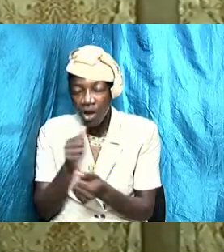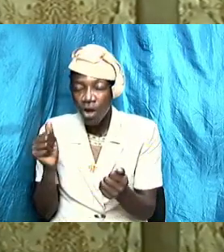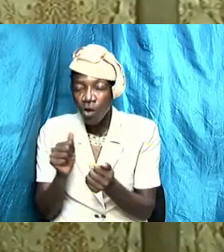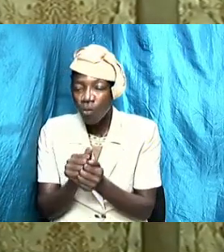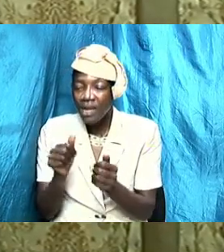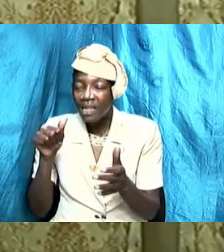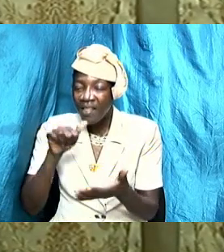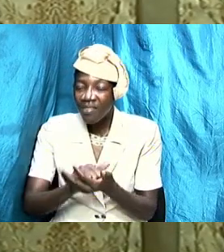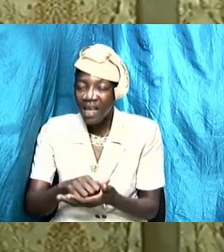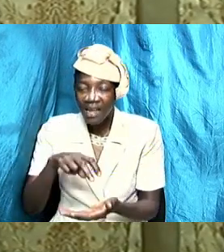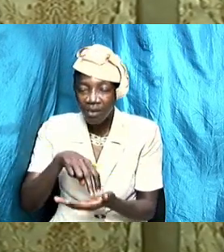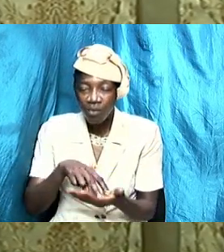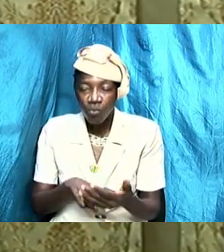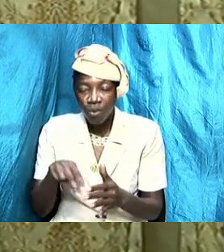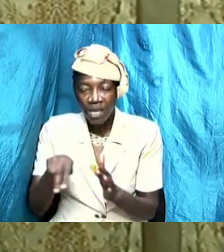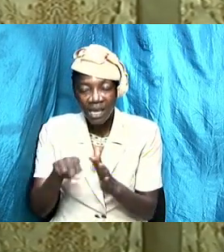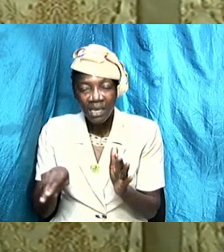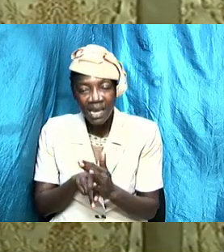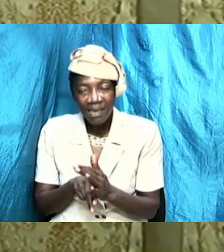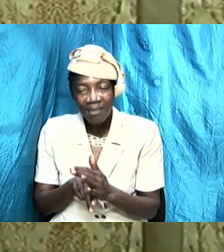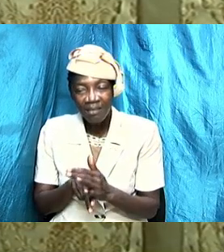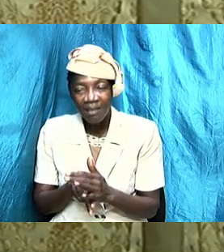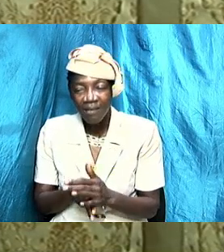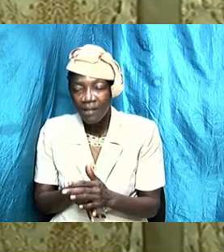the love must be unconditional